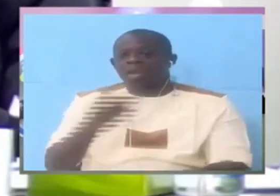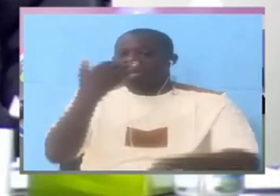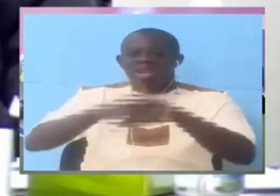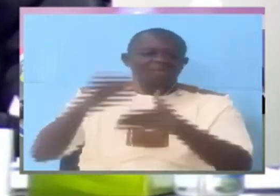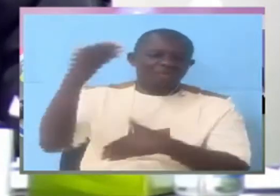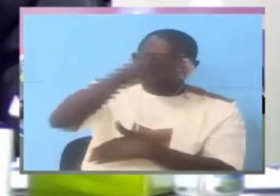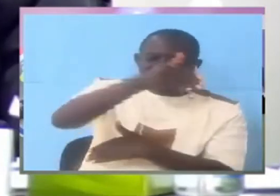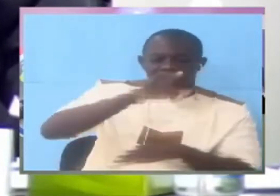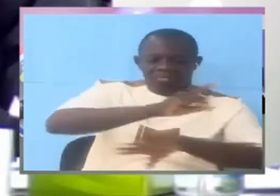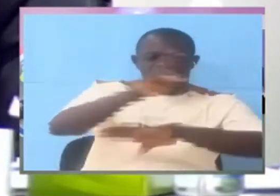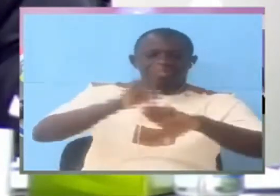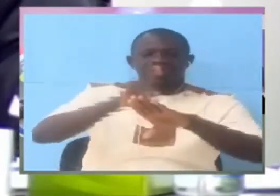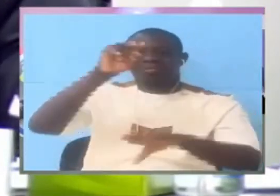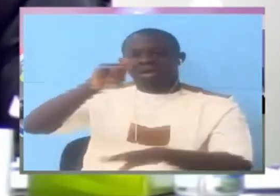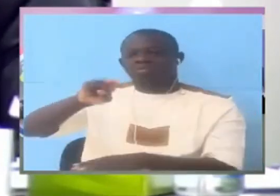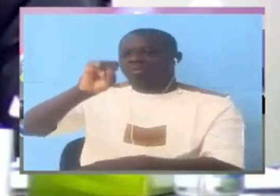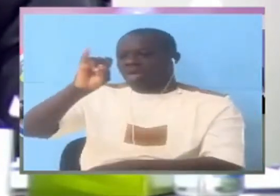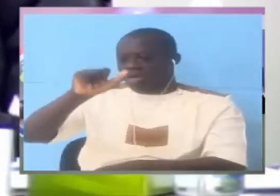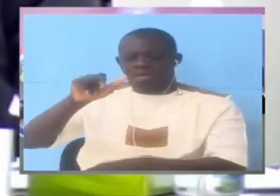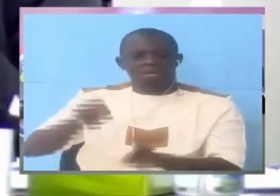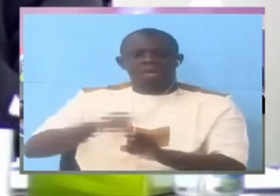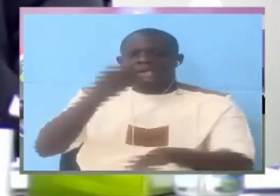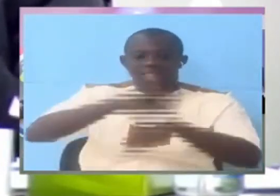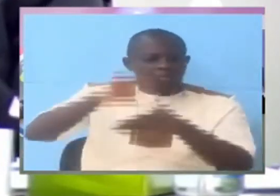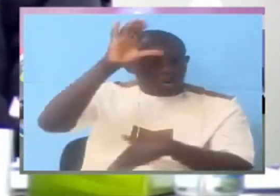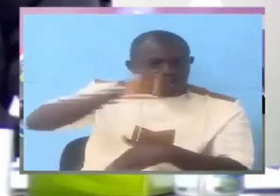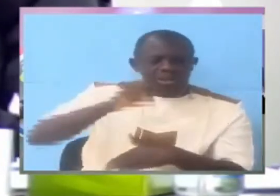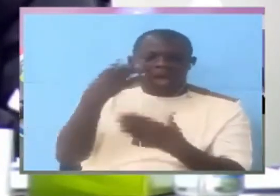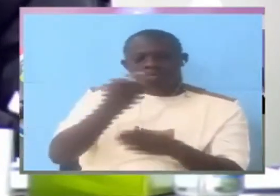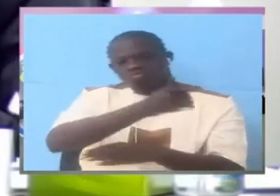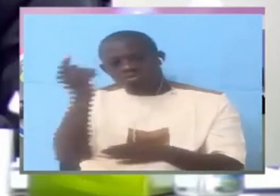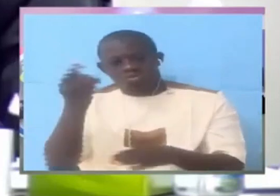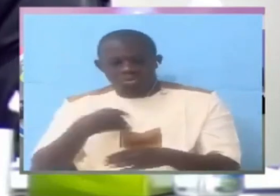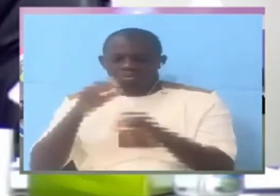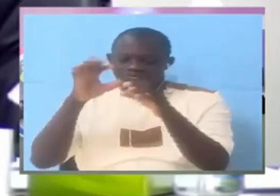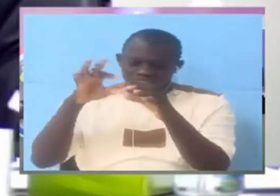to the NIA Never understand how you are organized